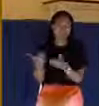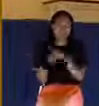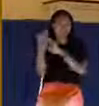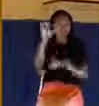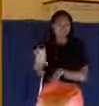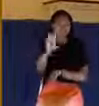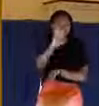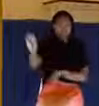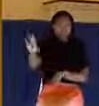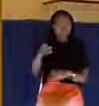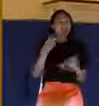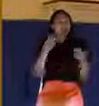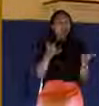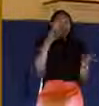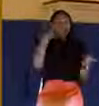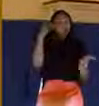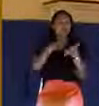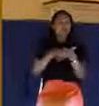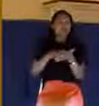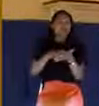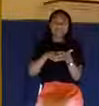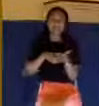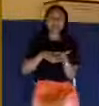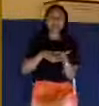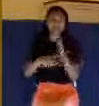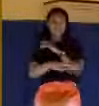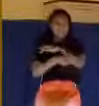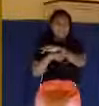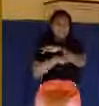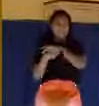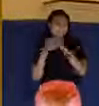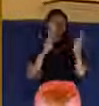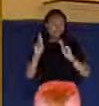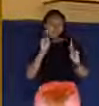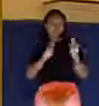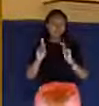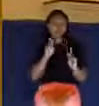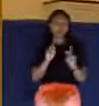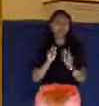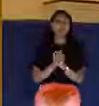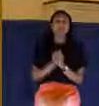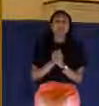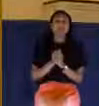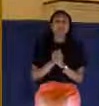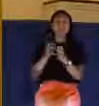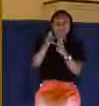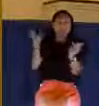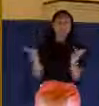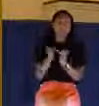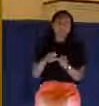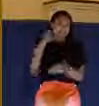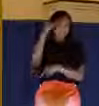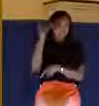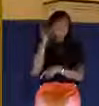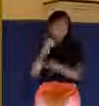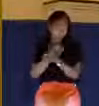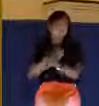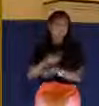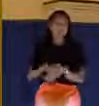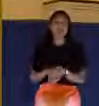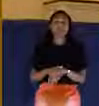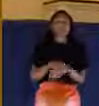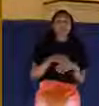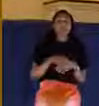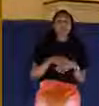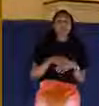Via Dolorosa. Look at verse 22. And they bring him into the place Golgotha, which is being interpreted the place of the skull. They gave him to